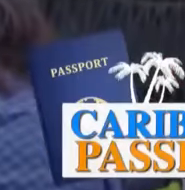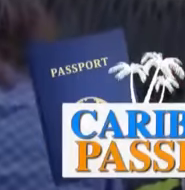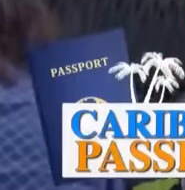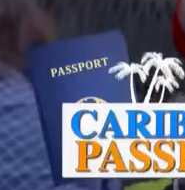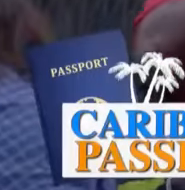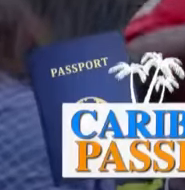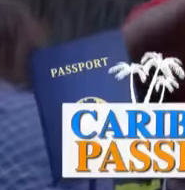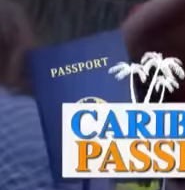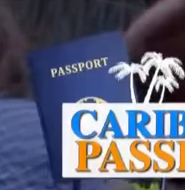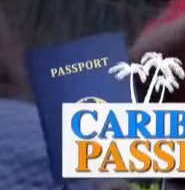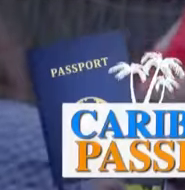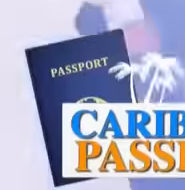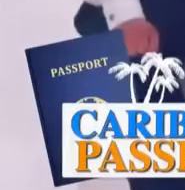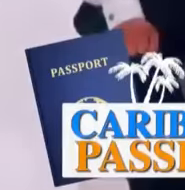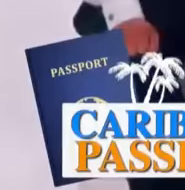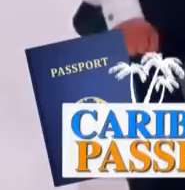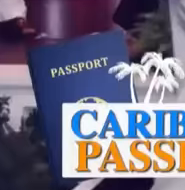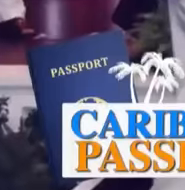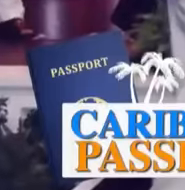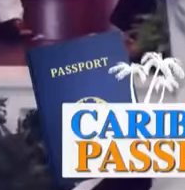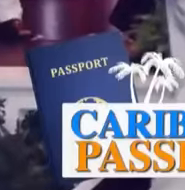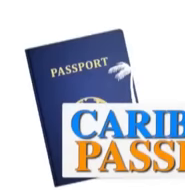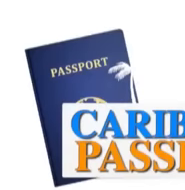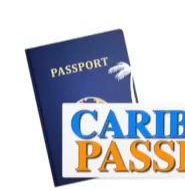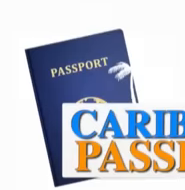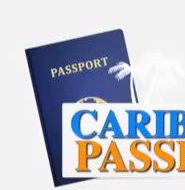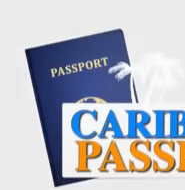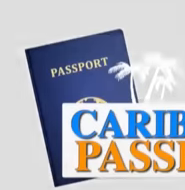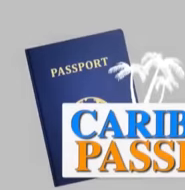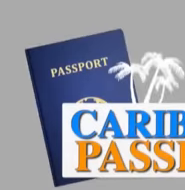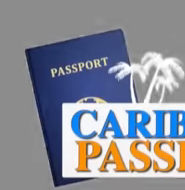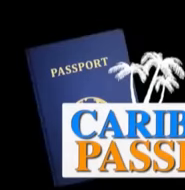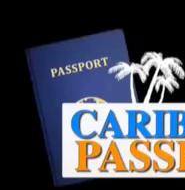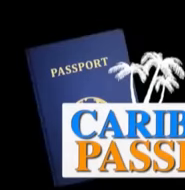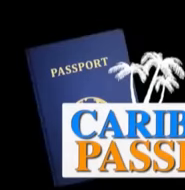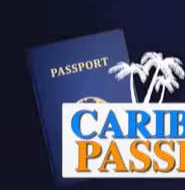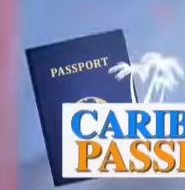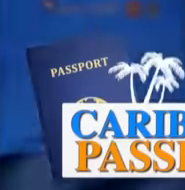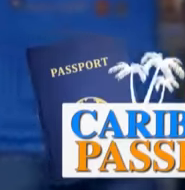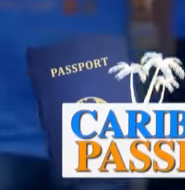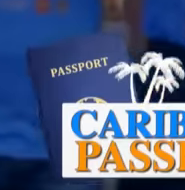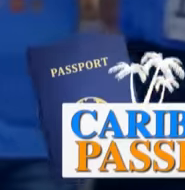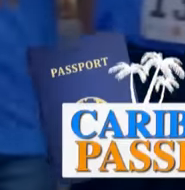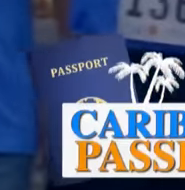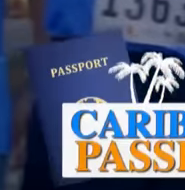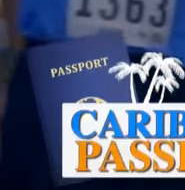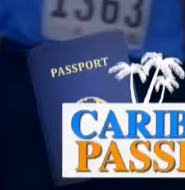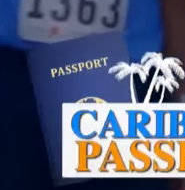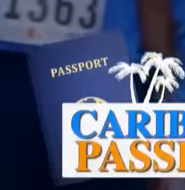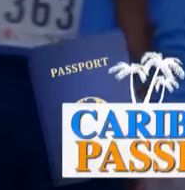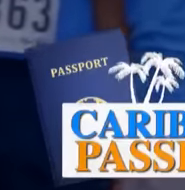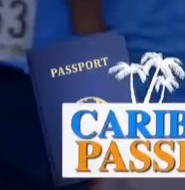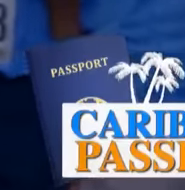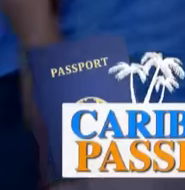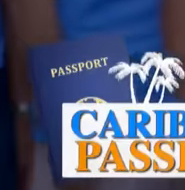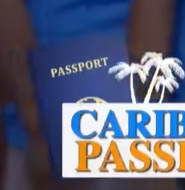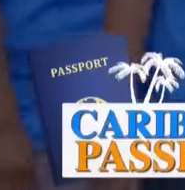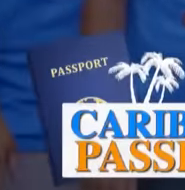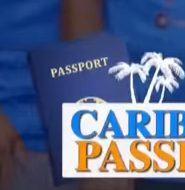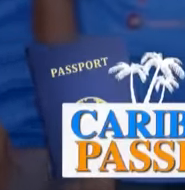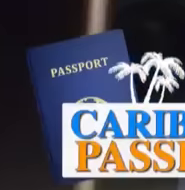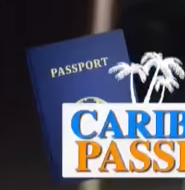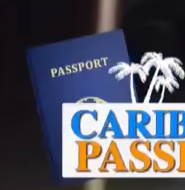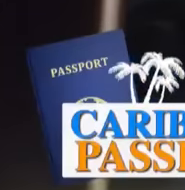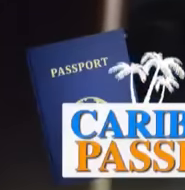road race challenge. A Panas Premier. It's all next on Caribbean Passport,